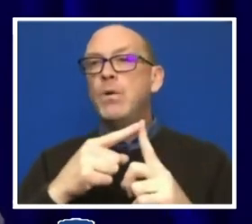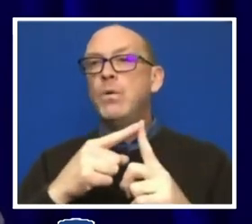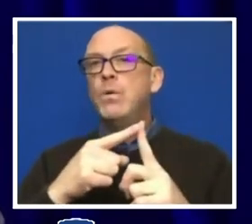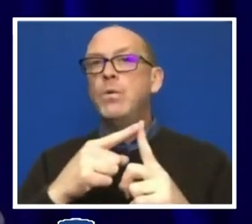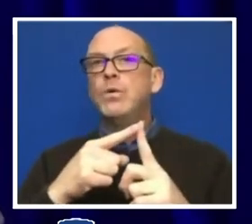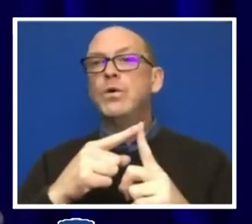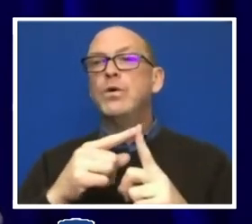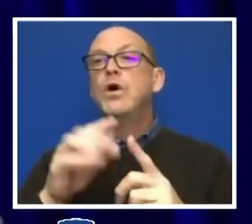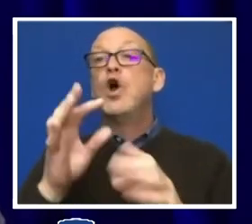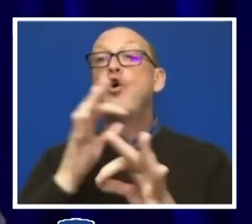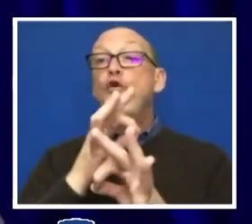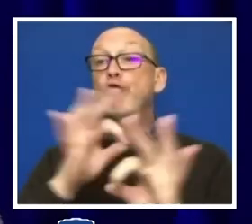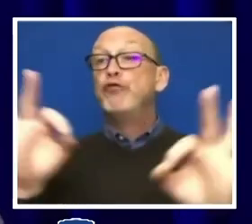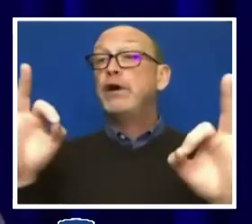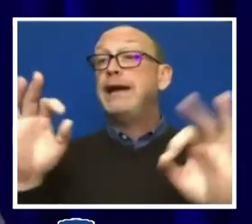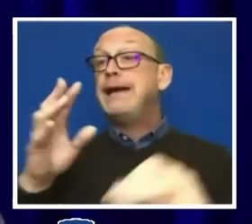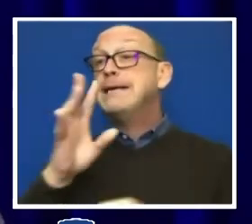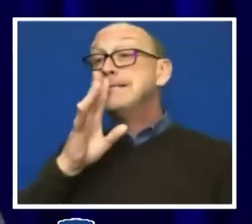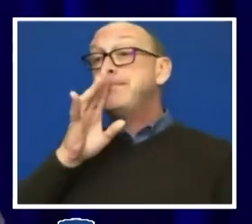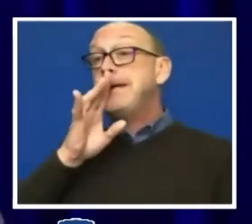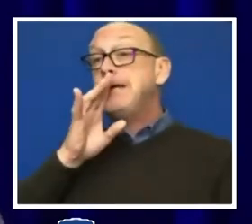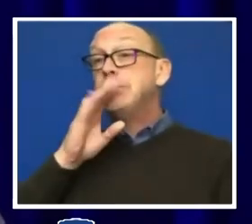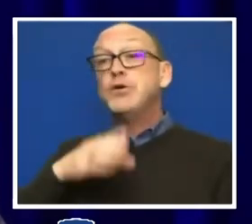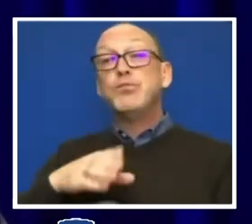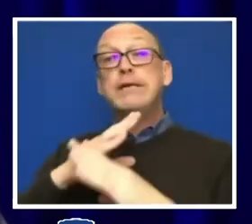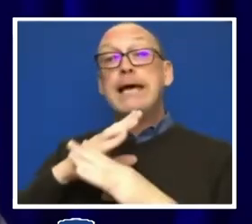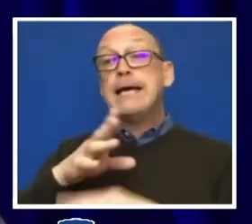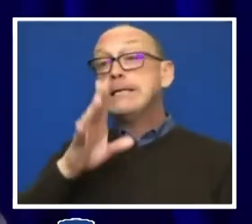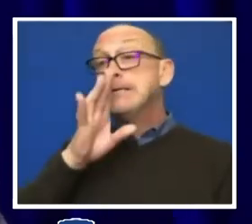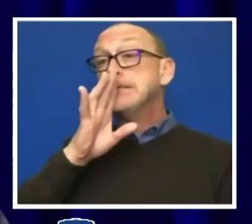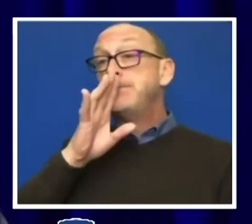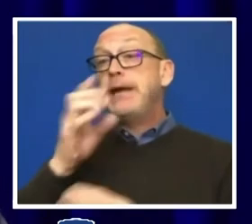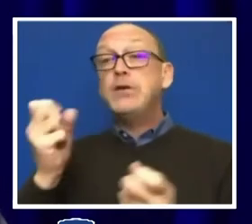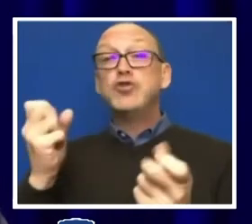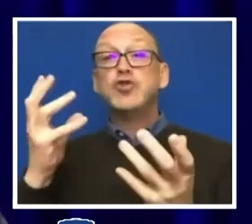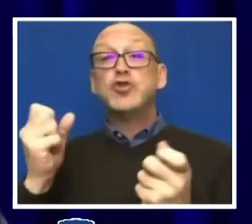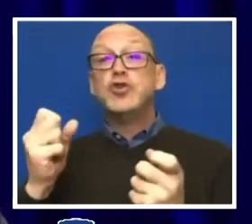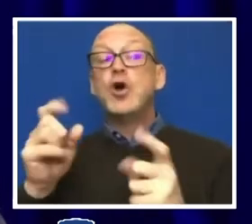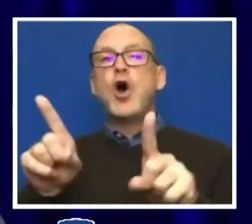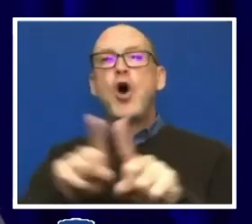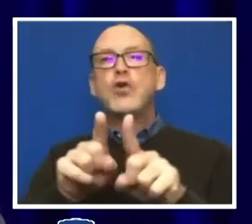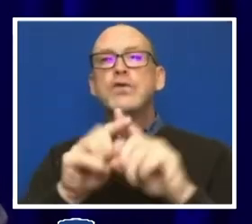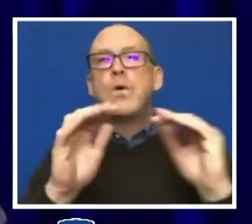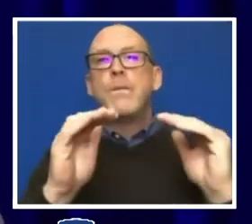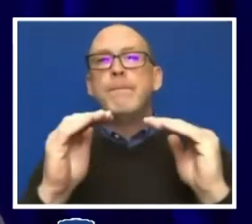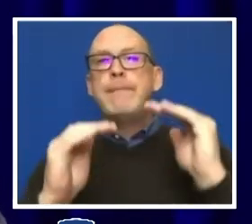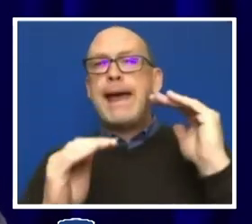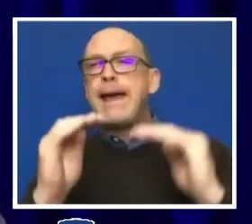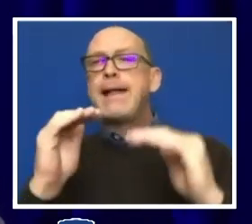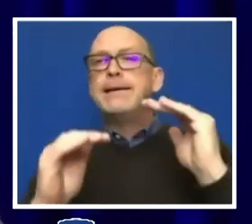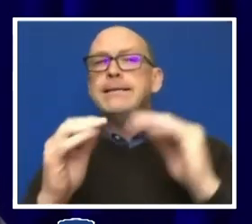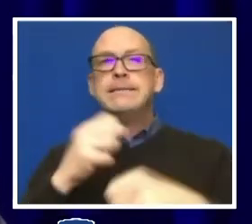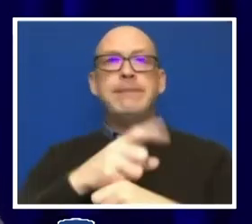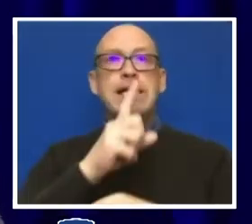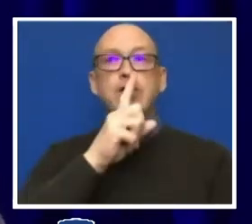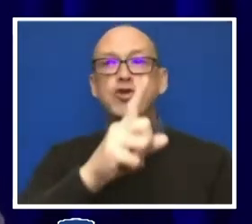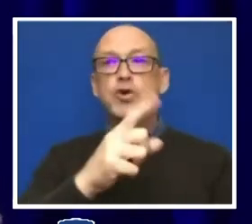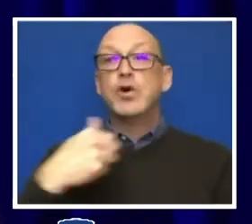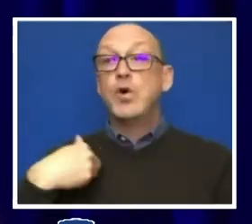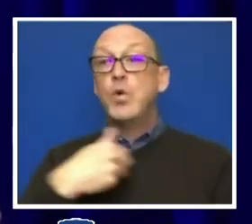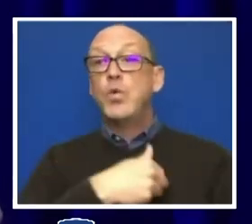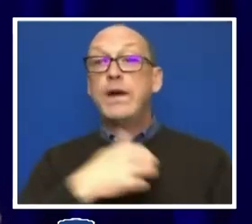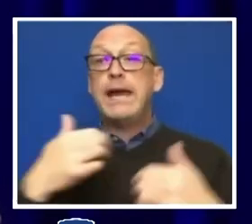speech and protected speech, and also the balance of making sure that we had a